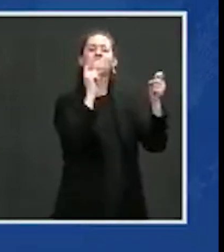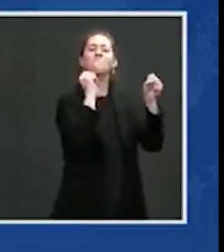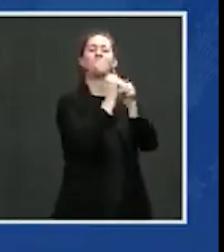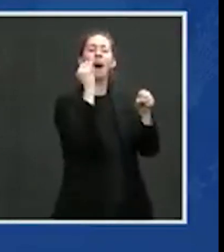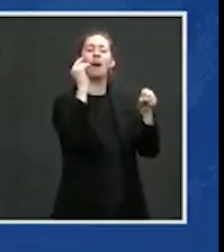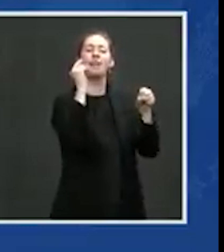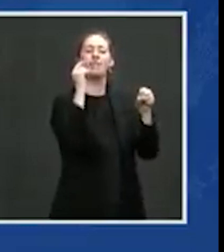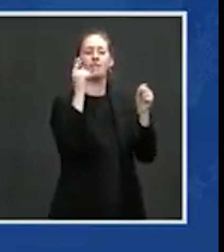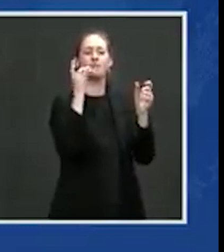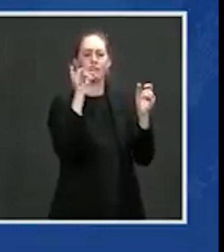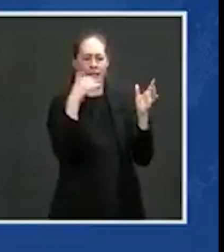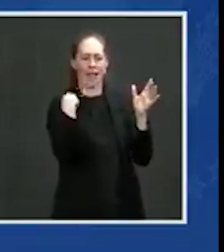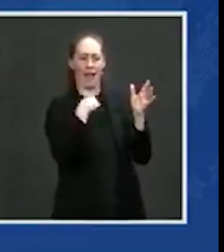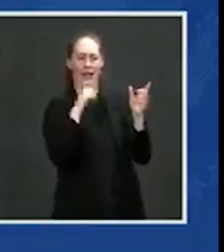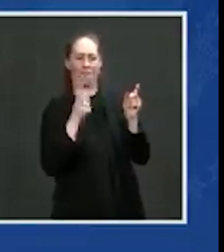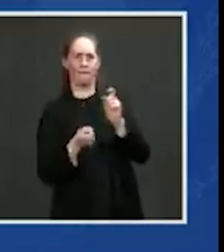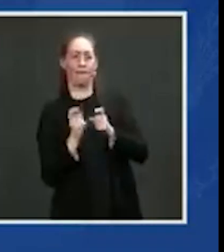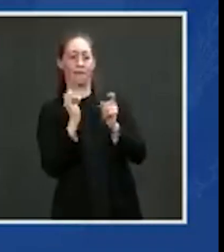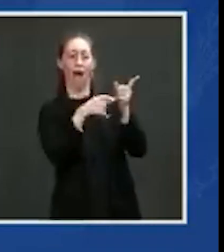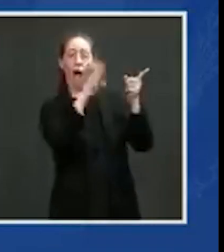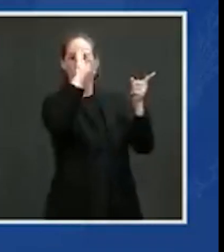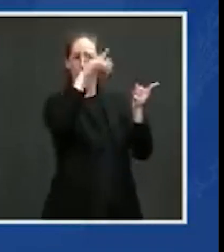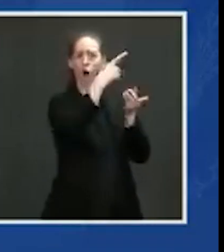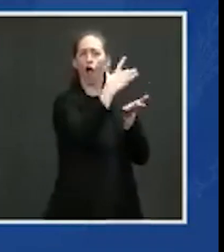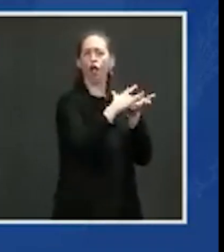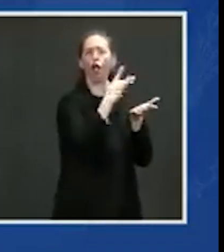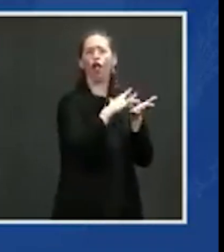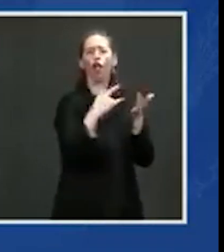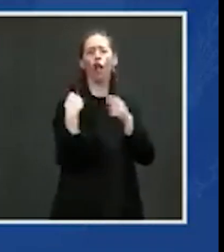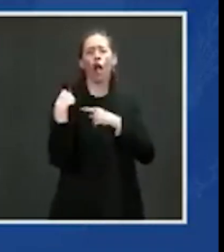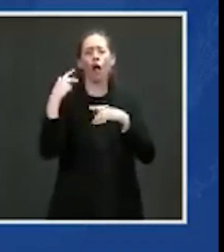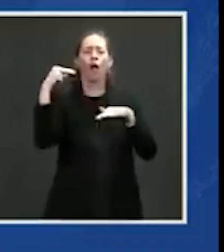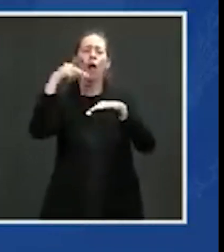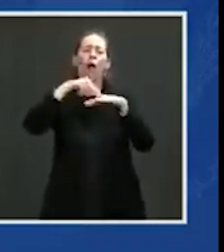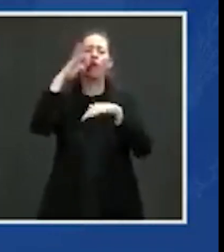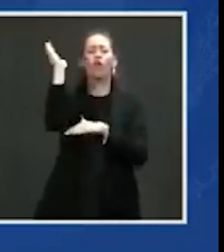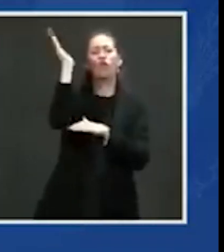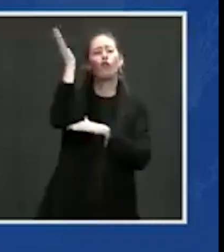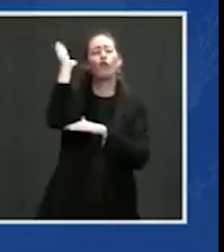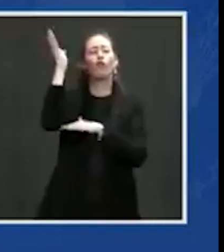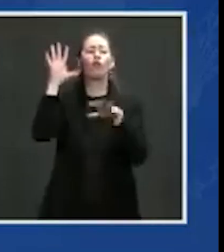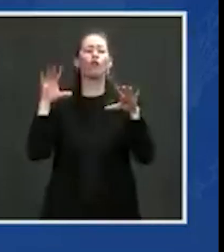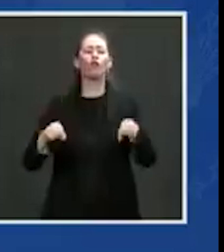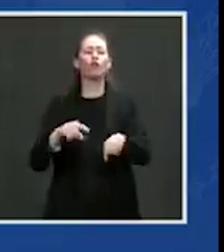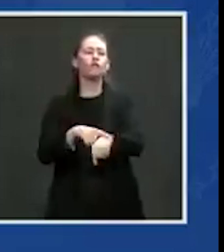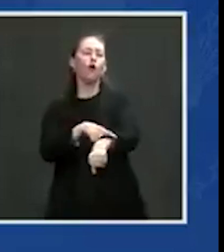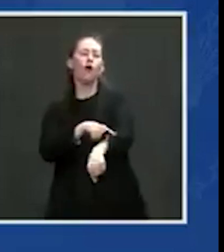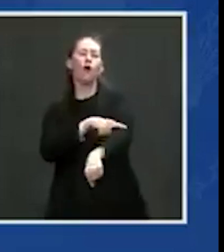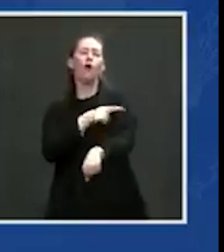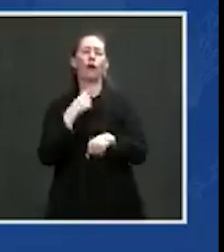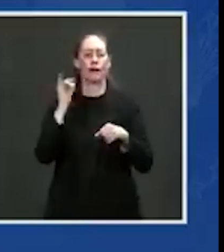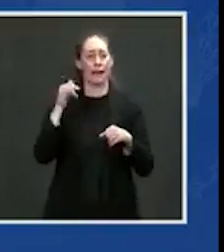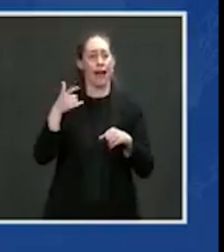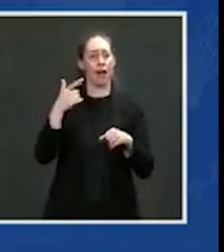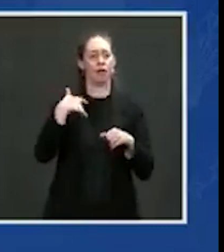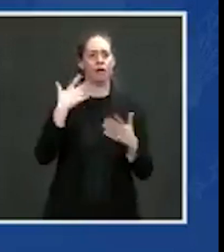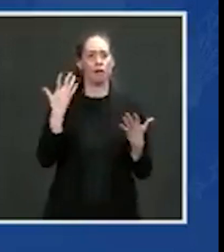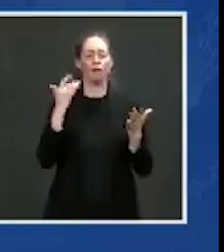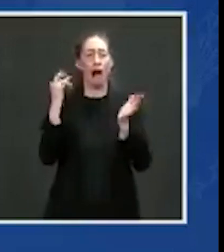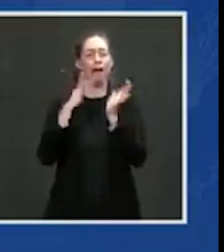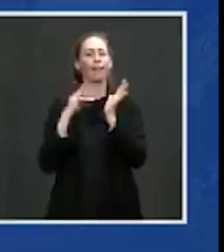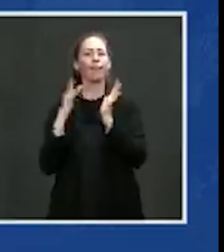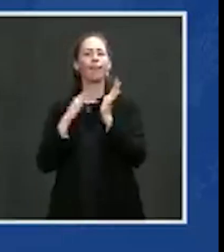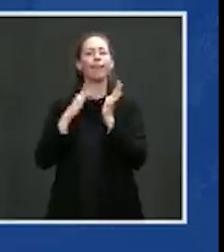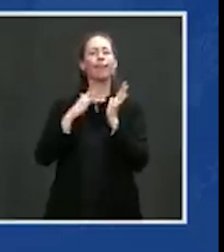of even the filibuster rule first. It's been abused from the time it came into being by an